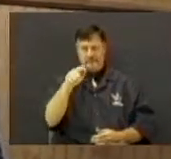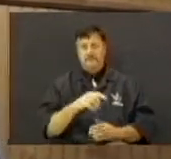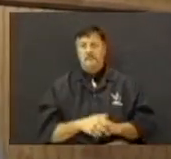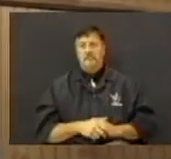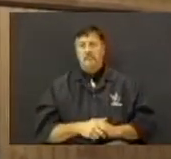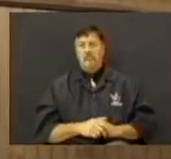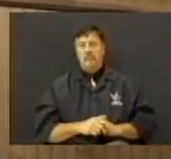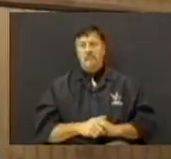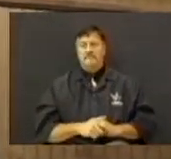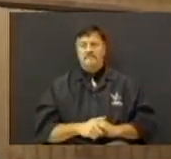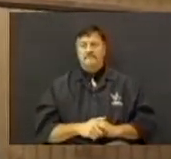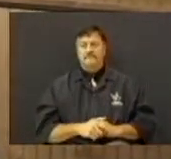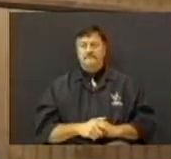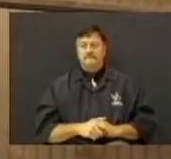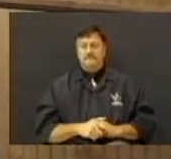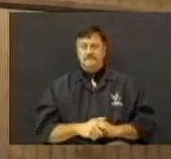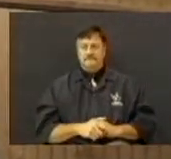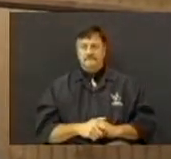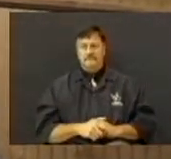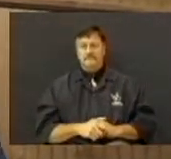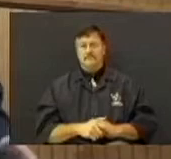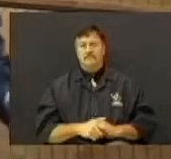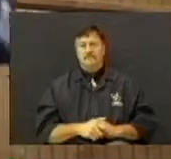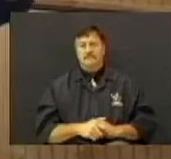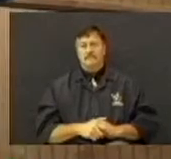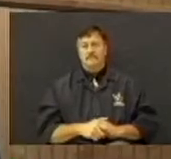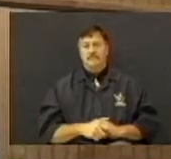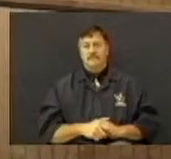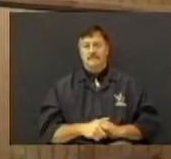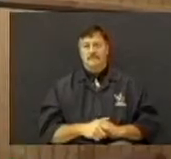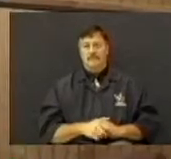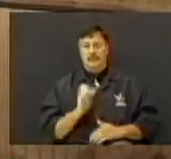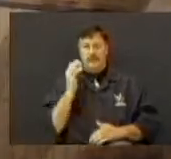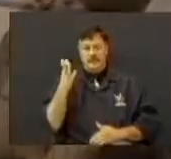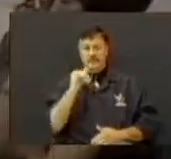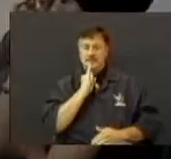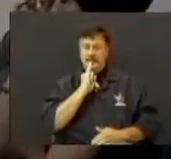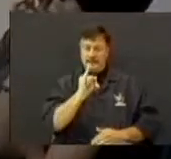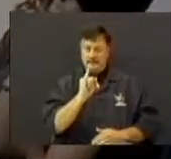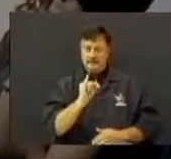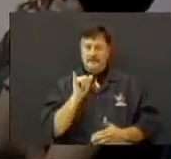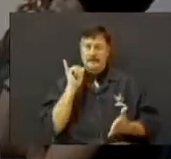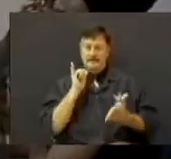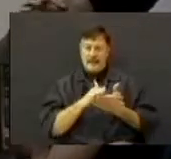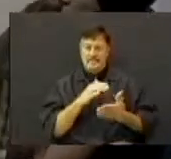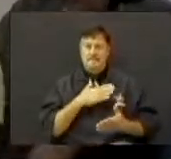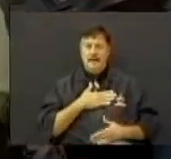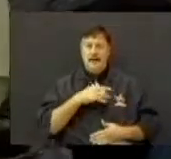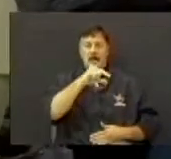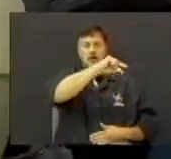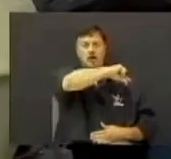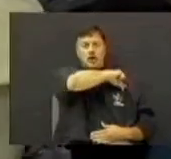Marguerite Smith, stand. There she is. That's my queen.